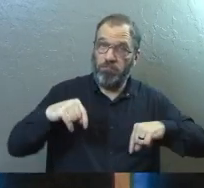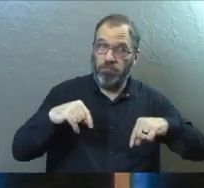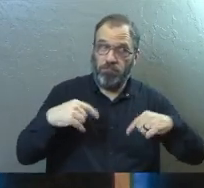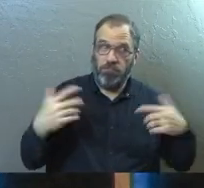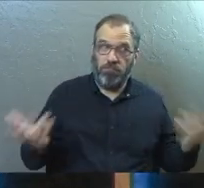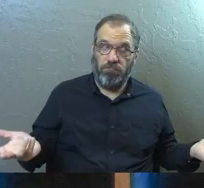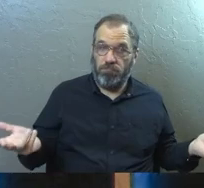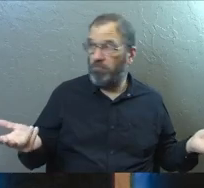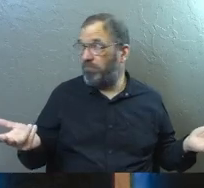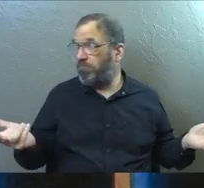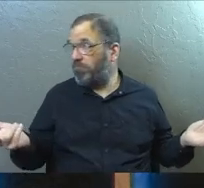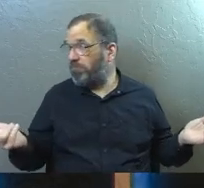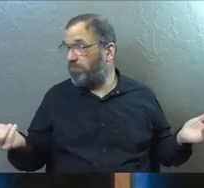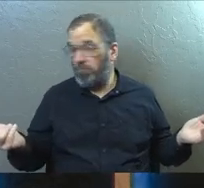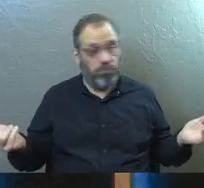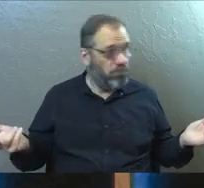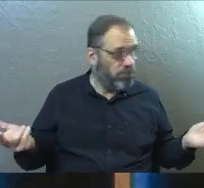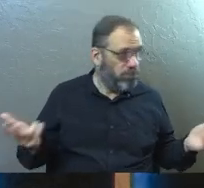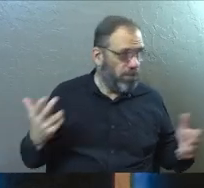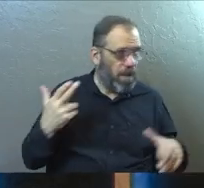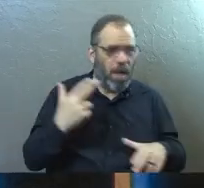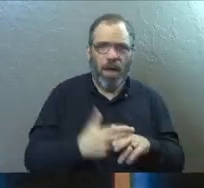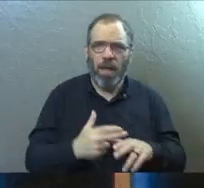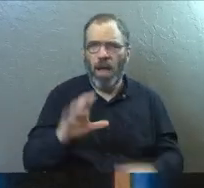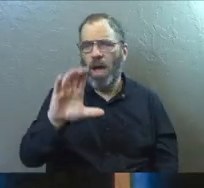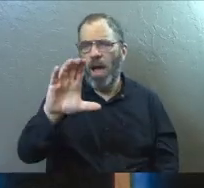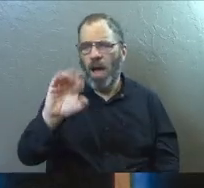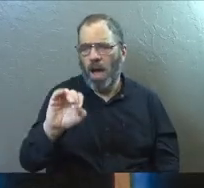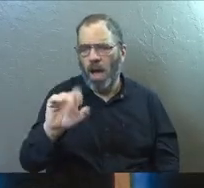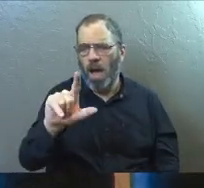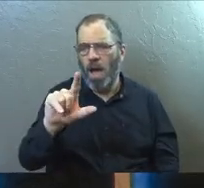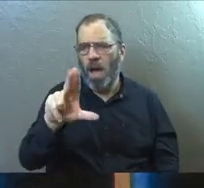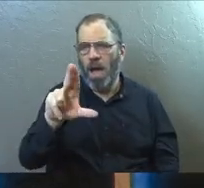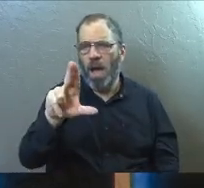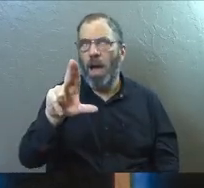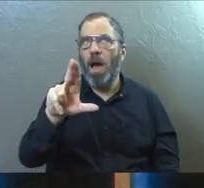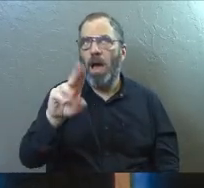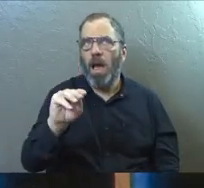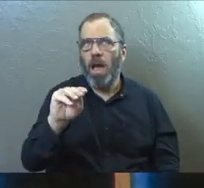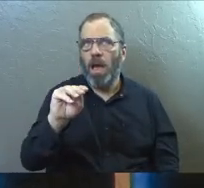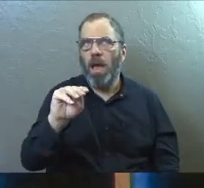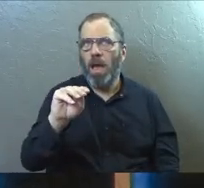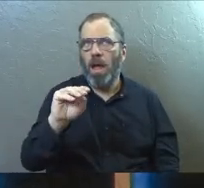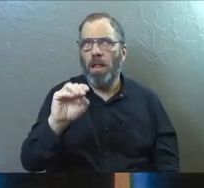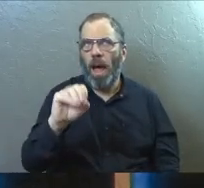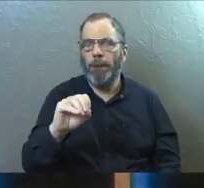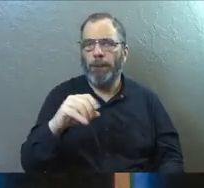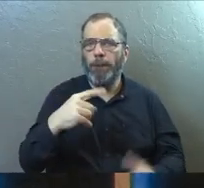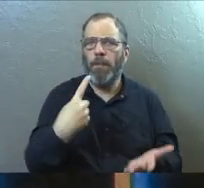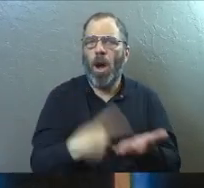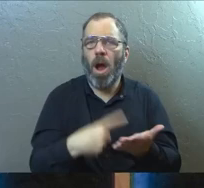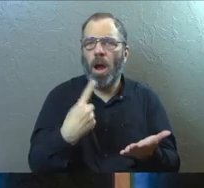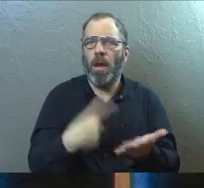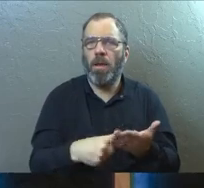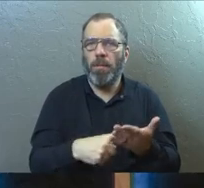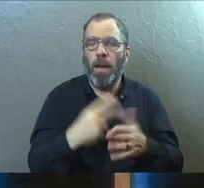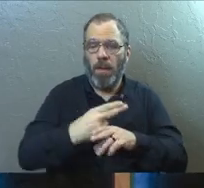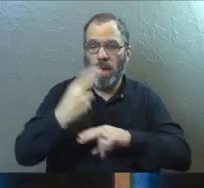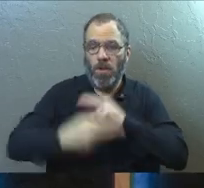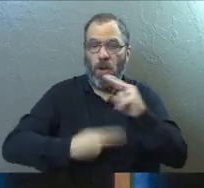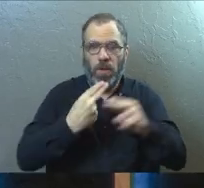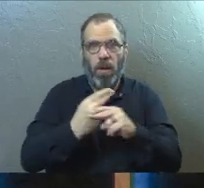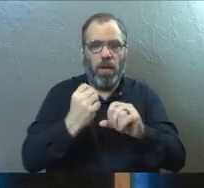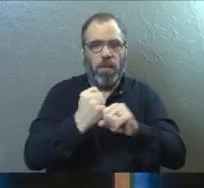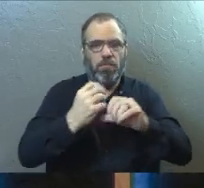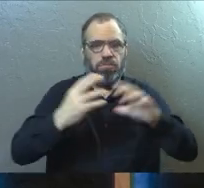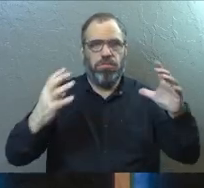Look at it. There's something called the Kalam argument that looks at the age of the universe as proof for God because the universe is